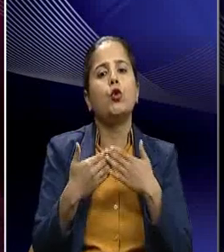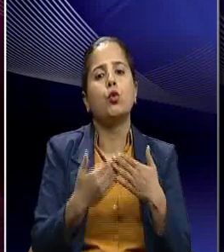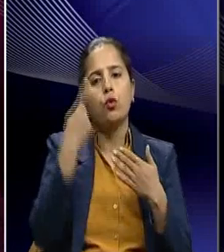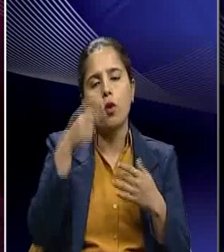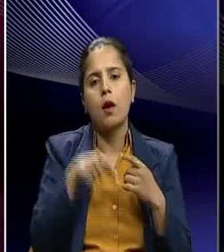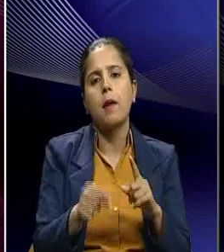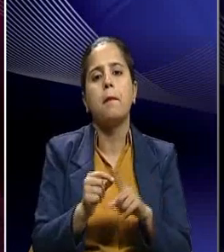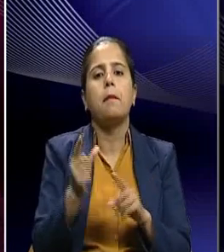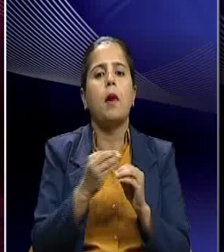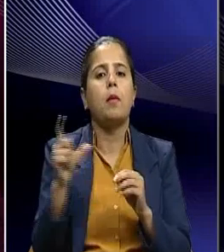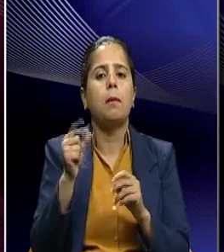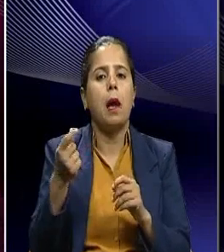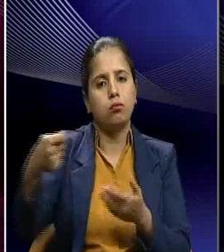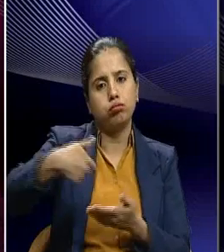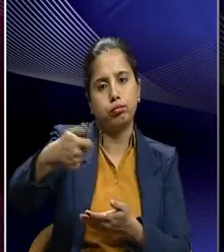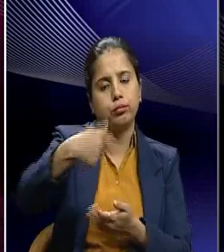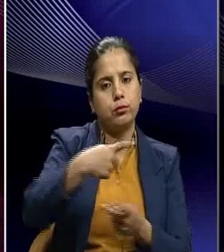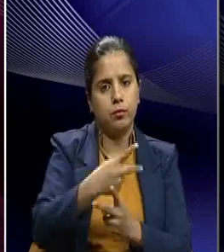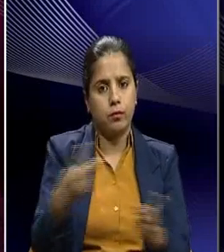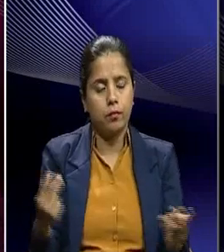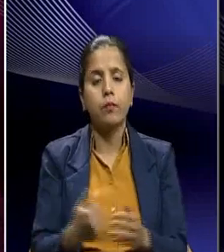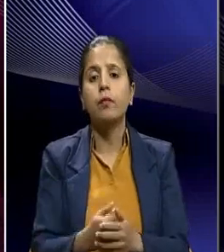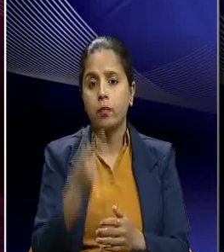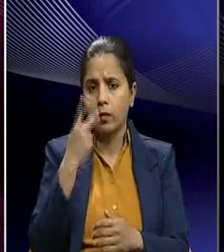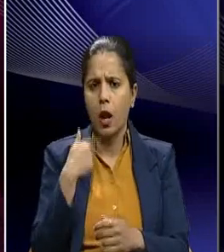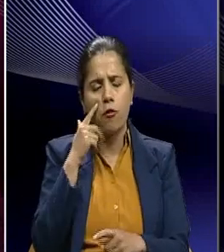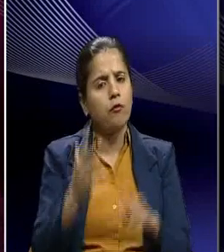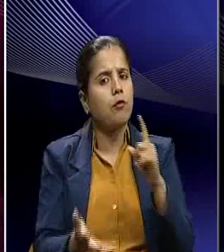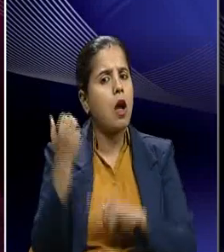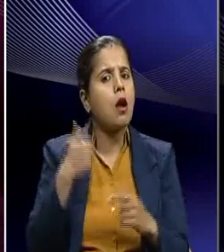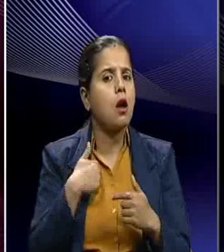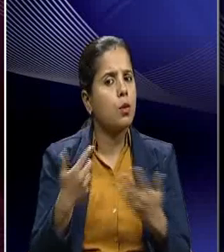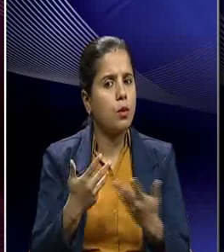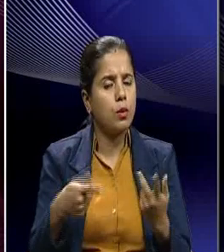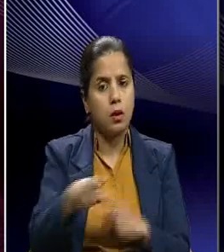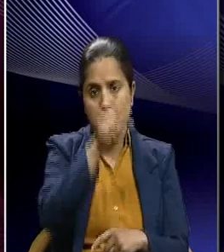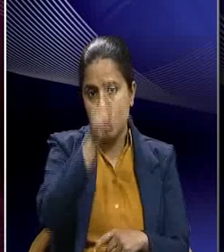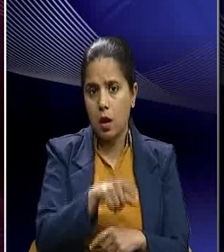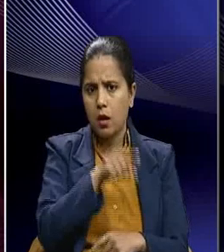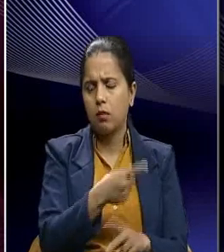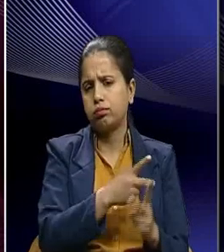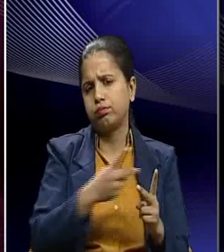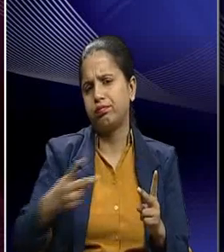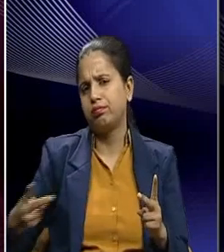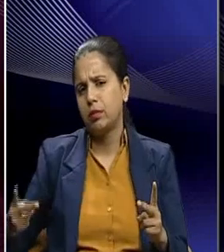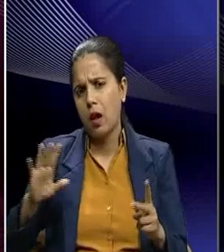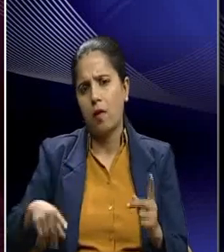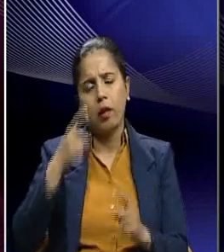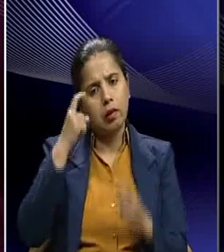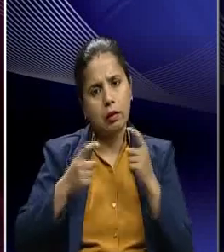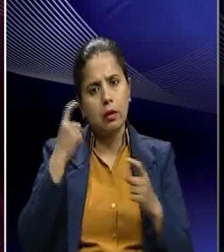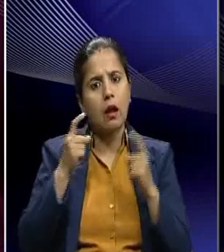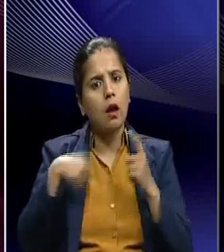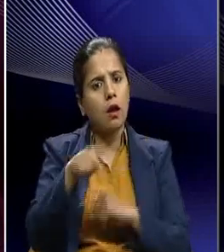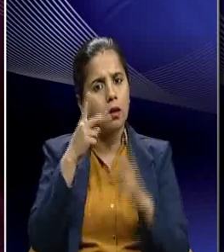subscriptions as well. So we find that he had a varied kind of a thinking and